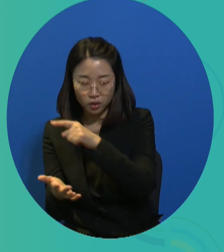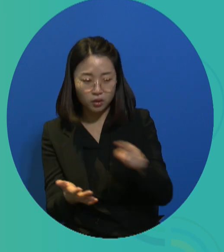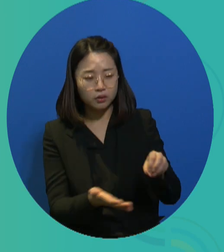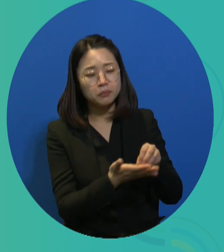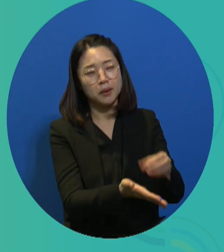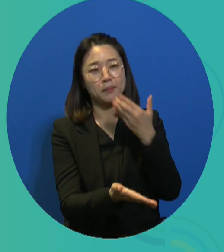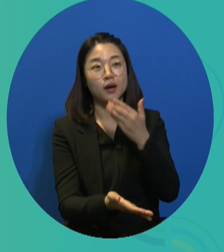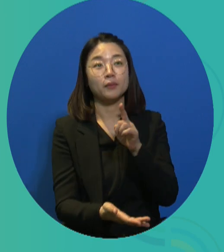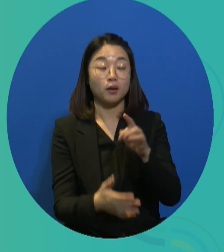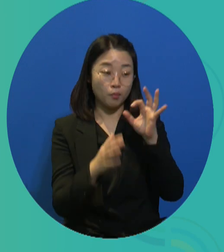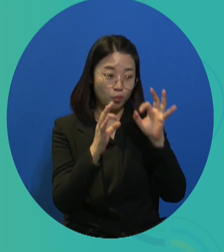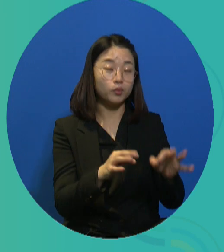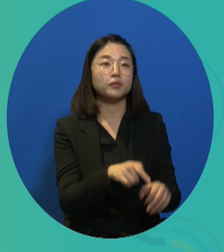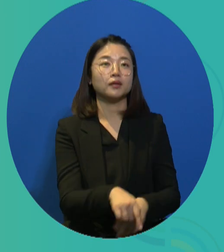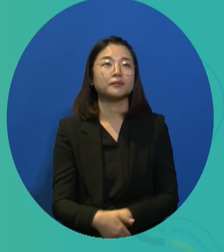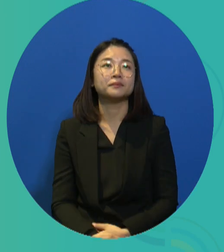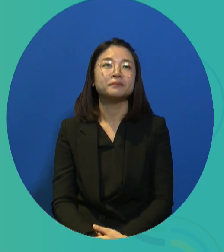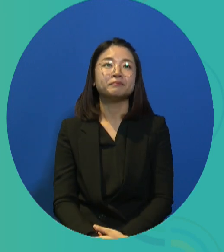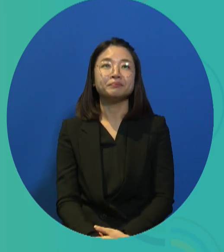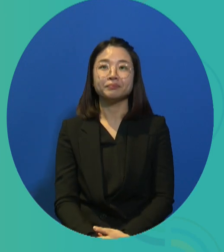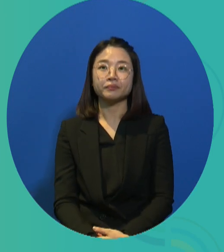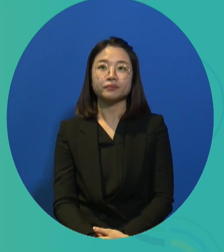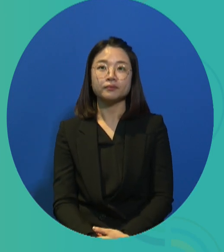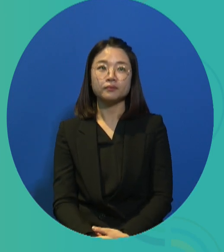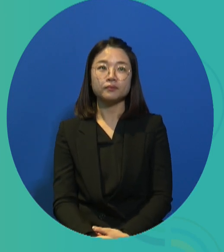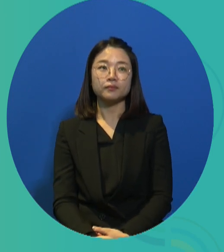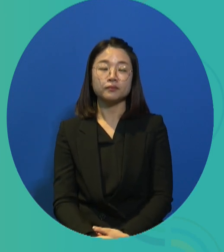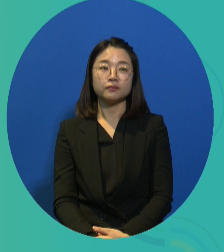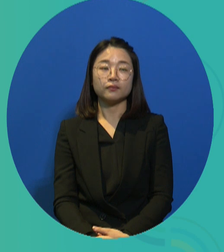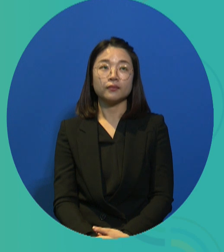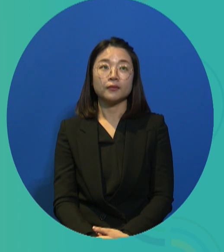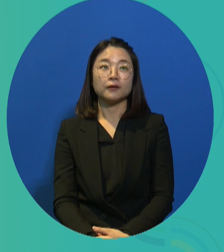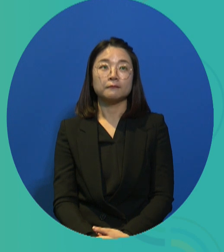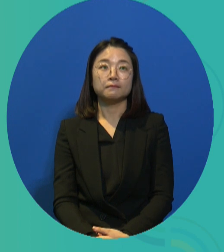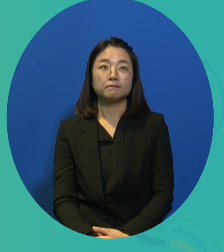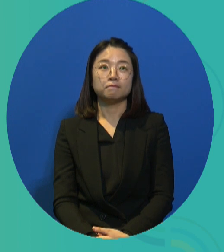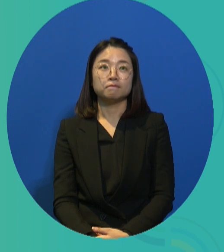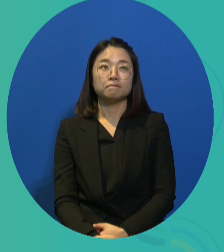they have led to various support systems and programs for disabled persons.